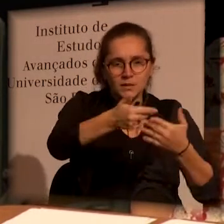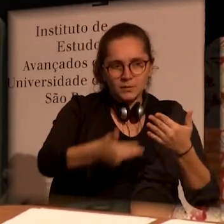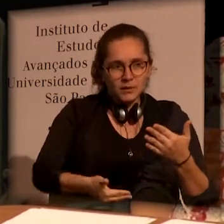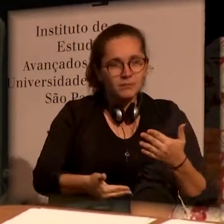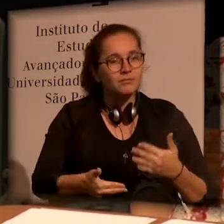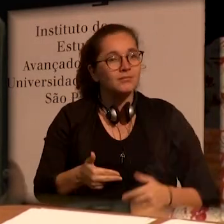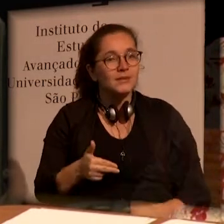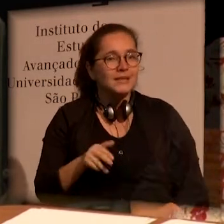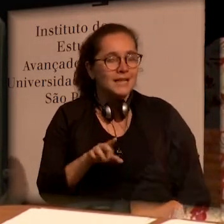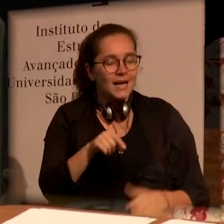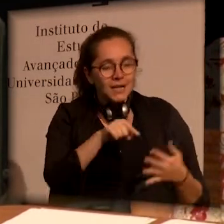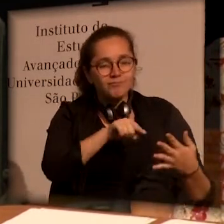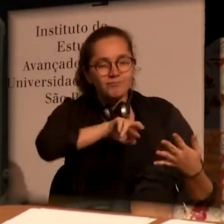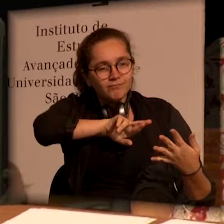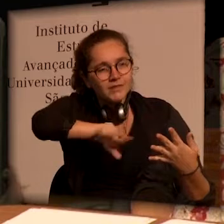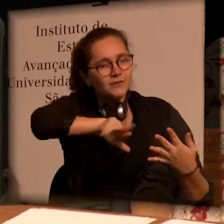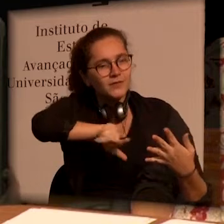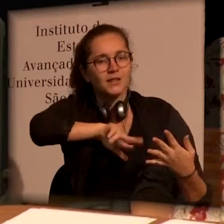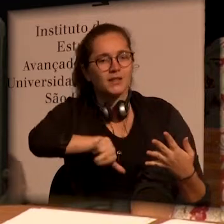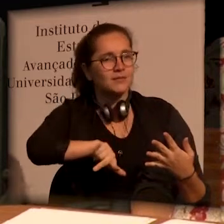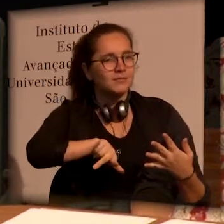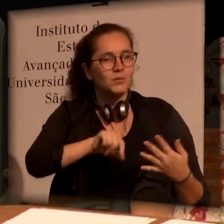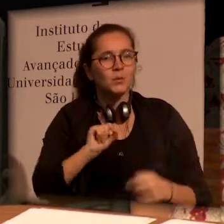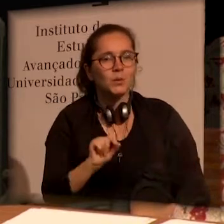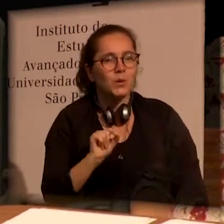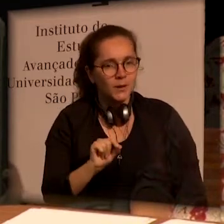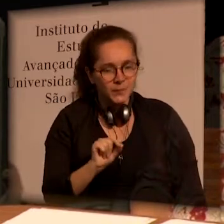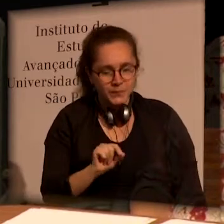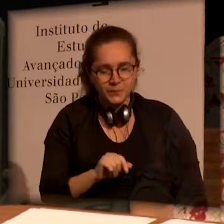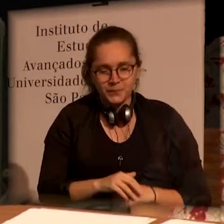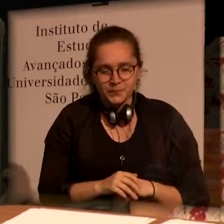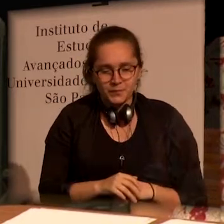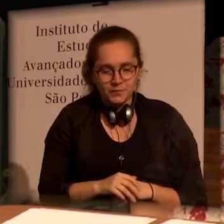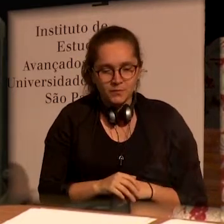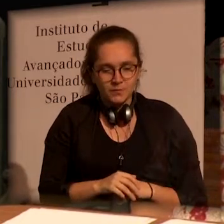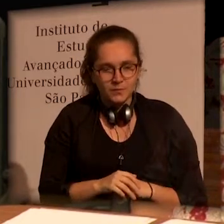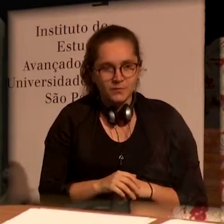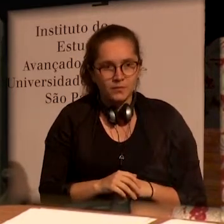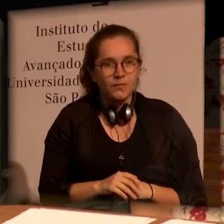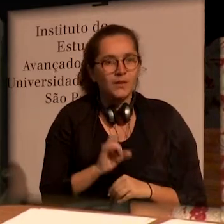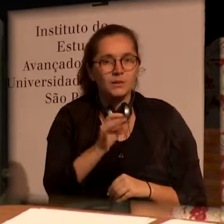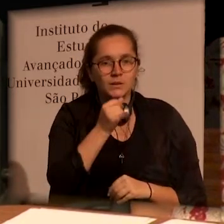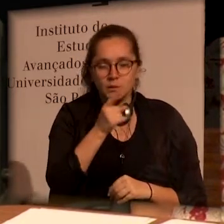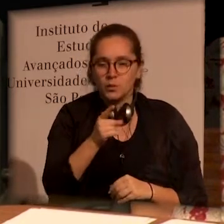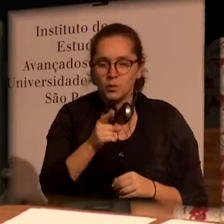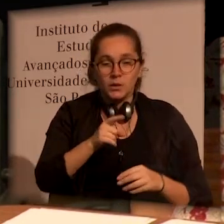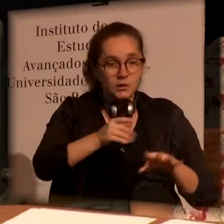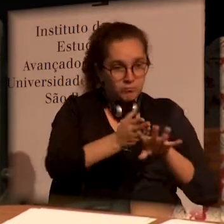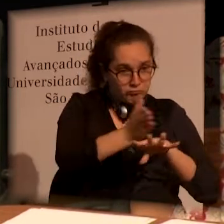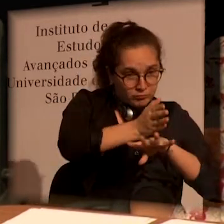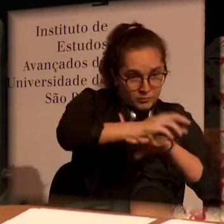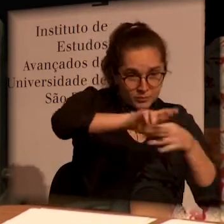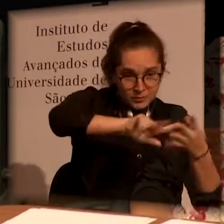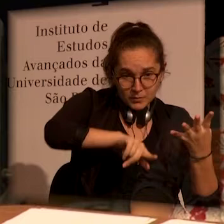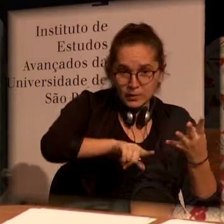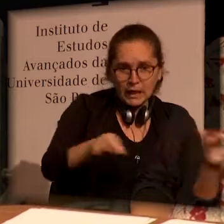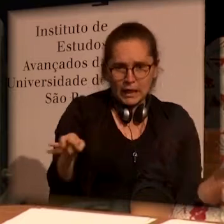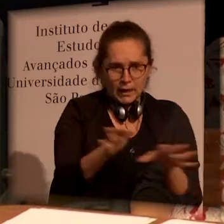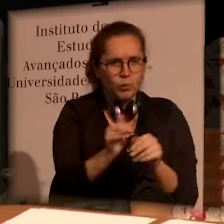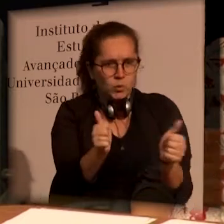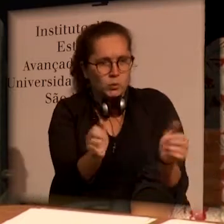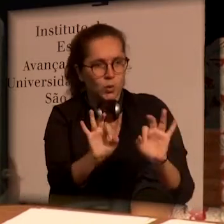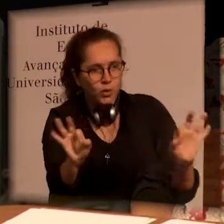multidisciplinarity is not a condition that is sufficient.